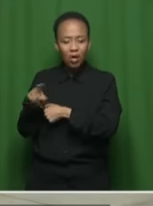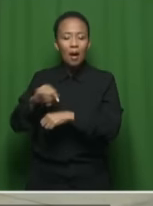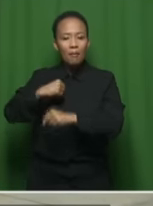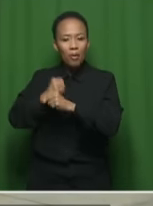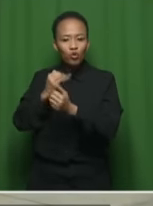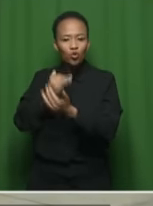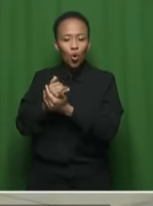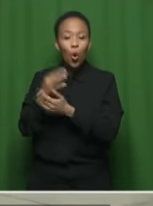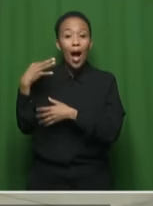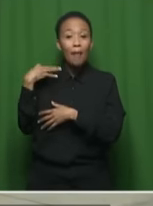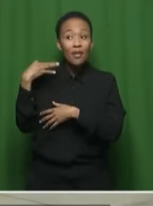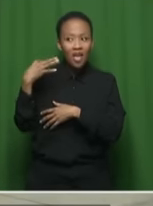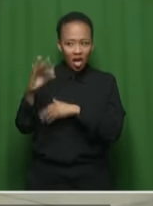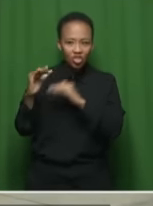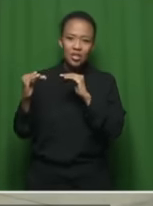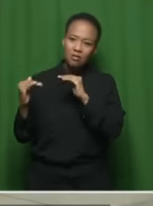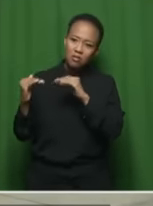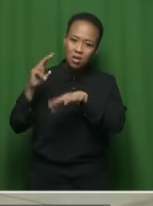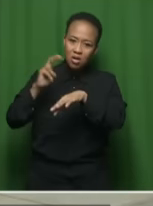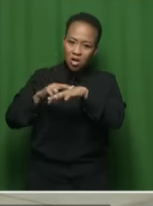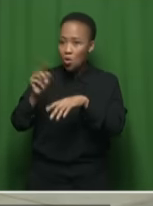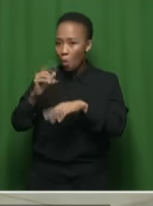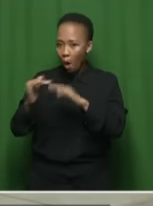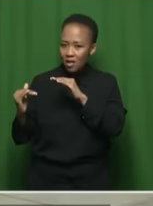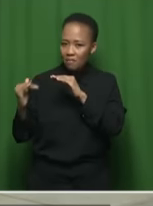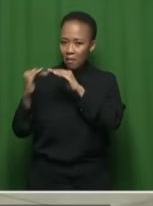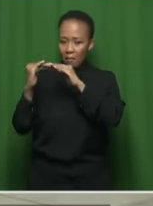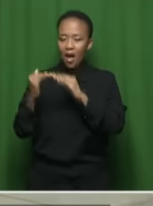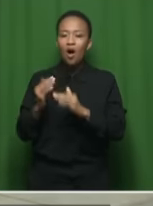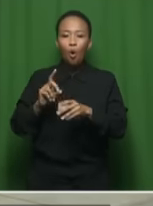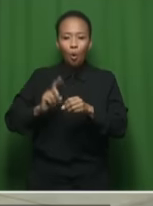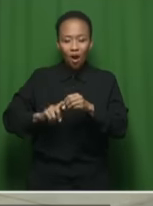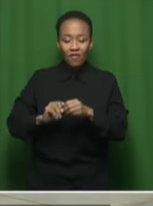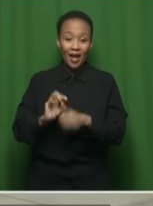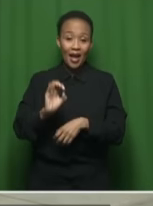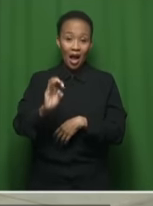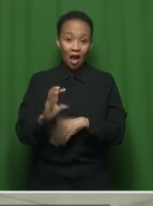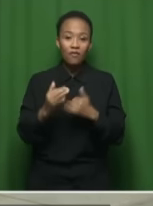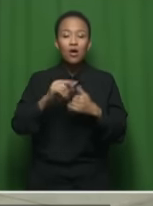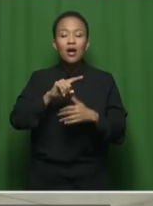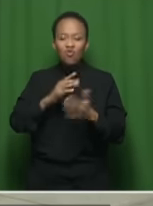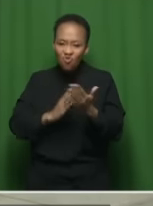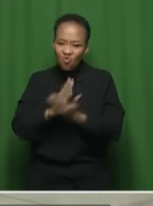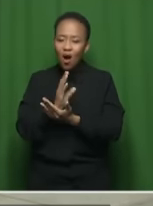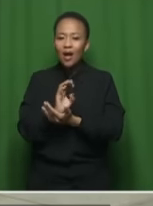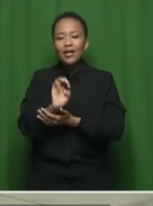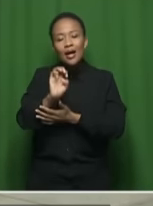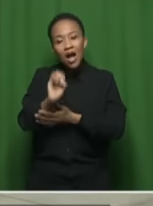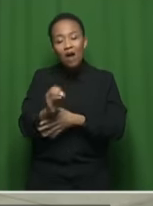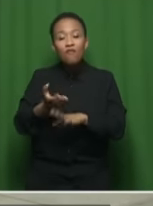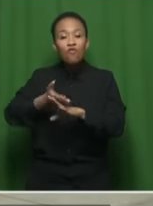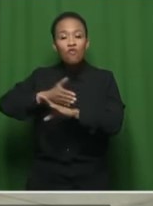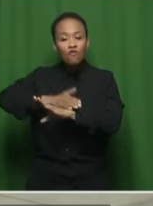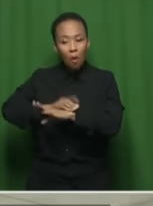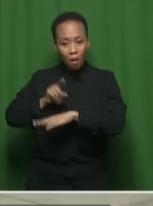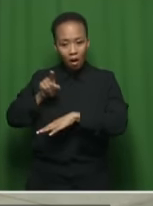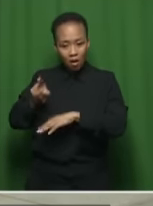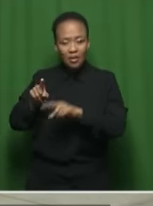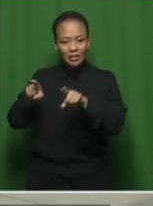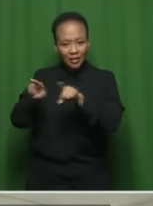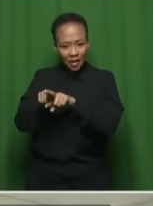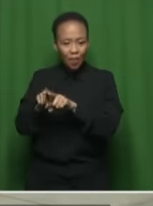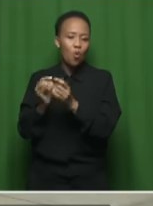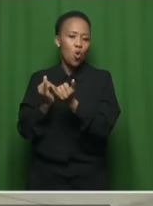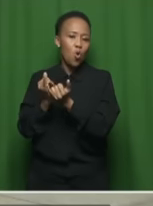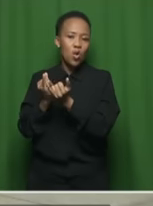application met the requirements in terms of the Constitution, which affords all the rights to form a political party and to contest the